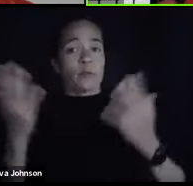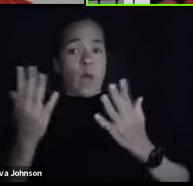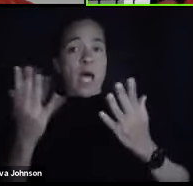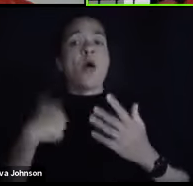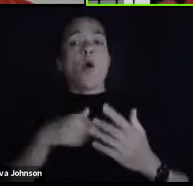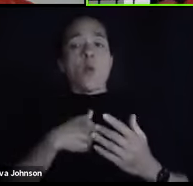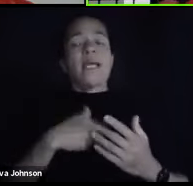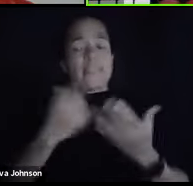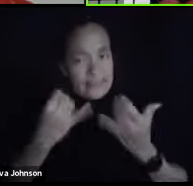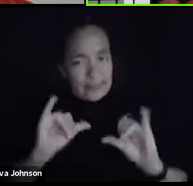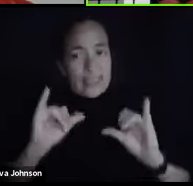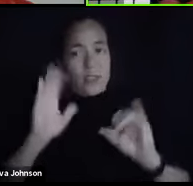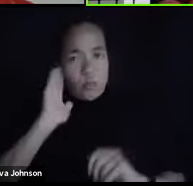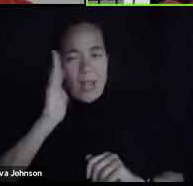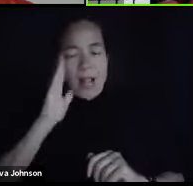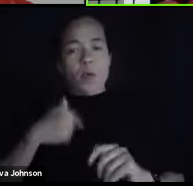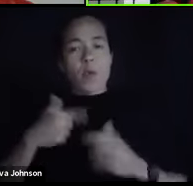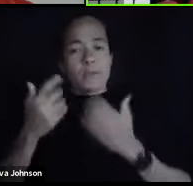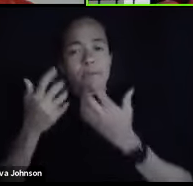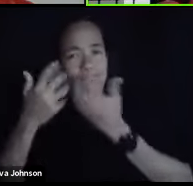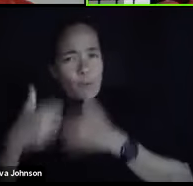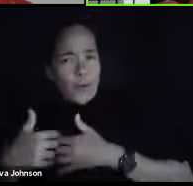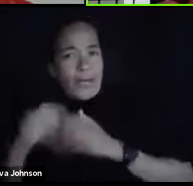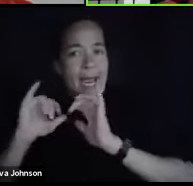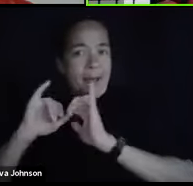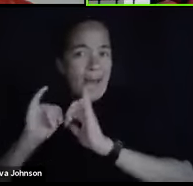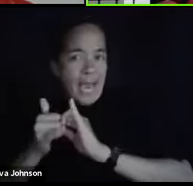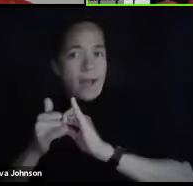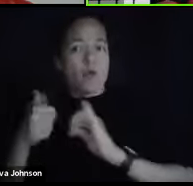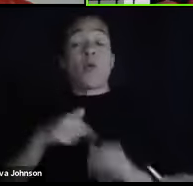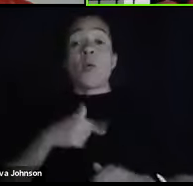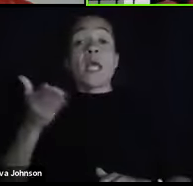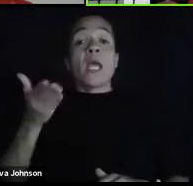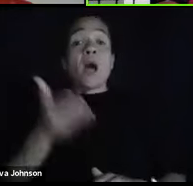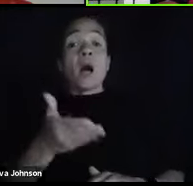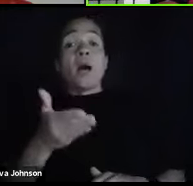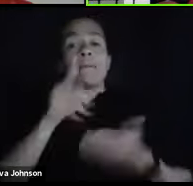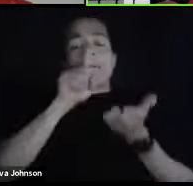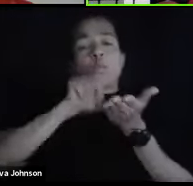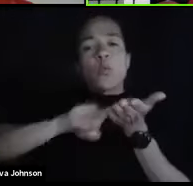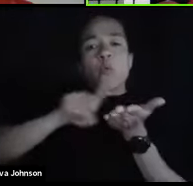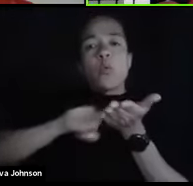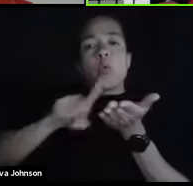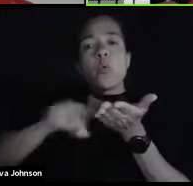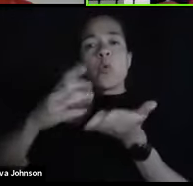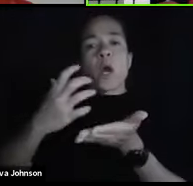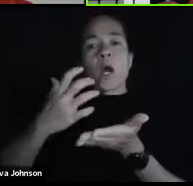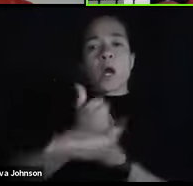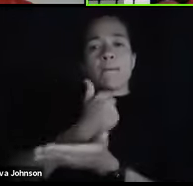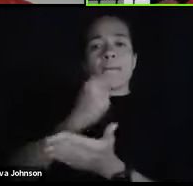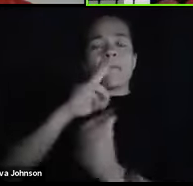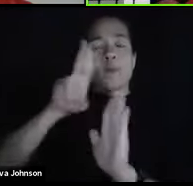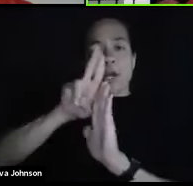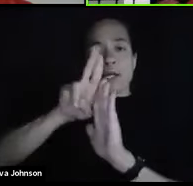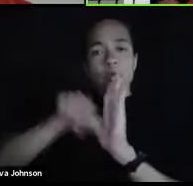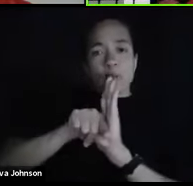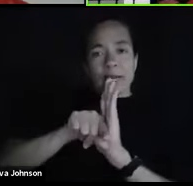how we will do so, is we offer research opportunities for undergraduates.